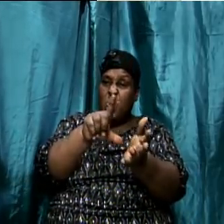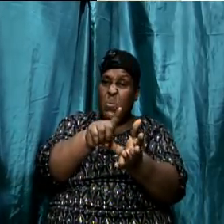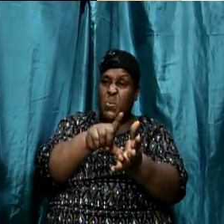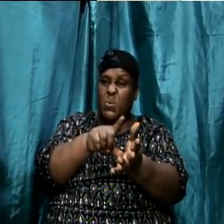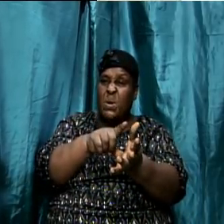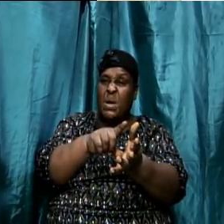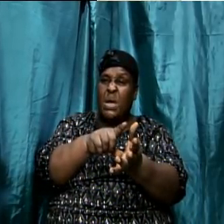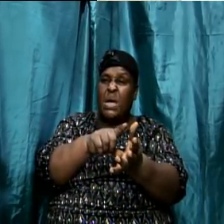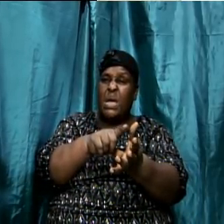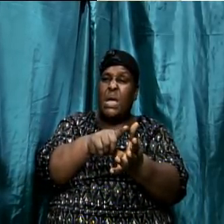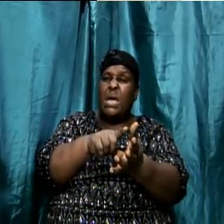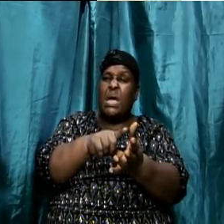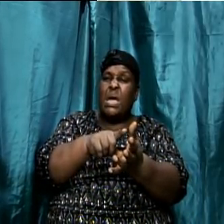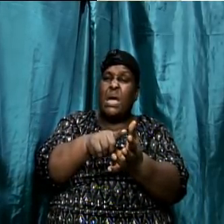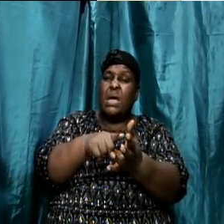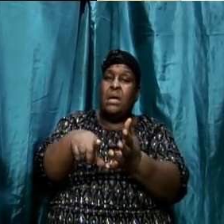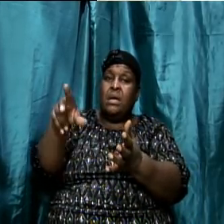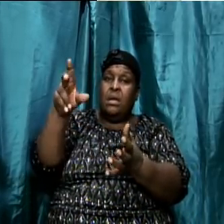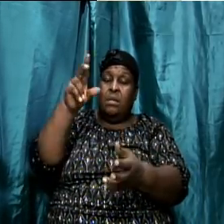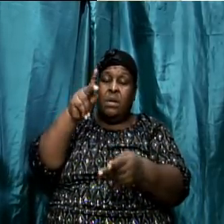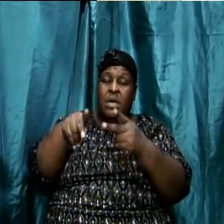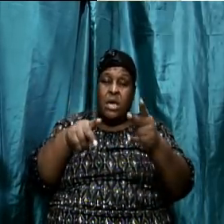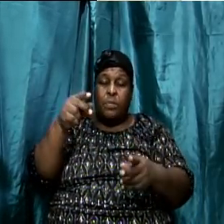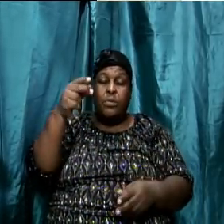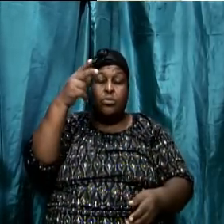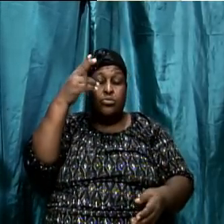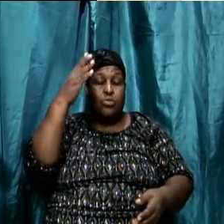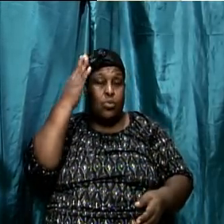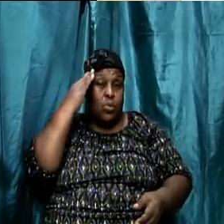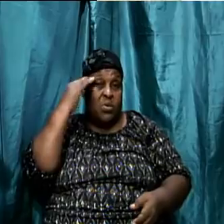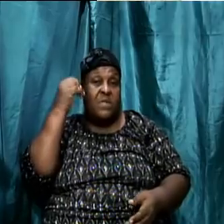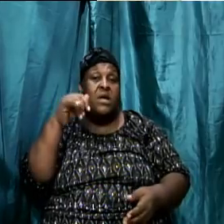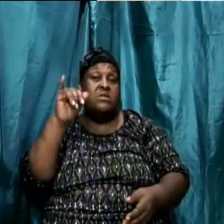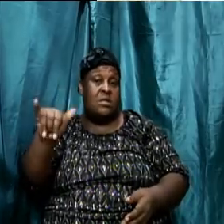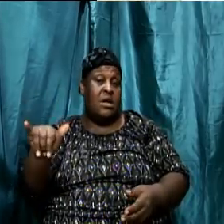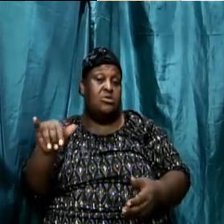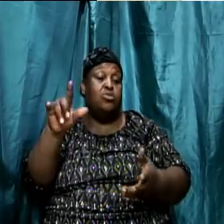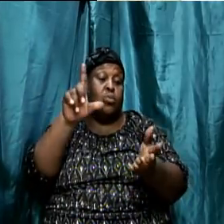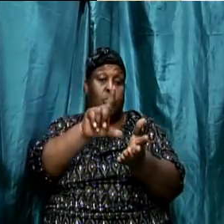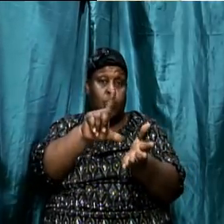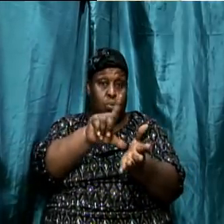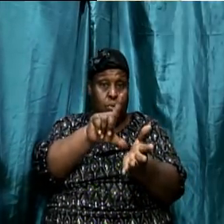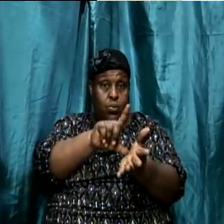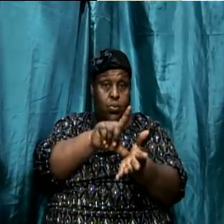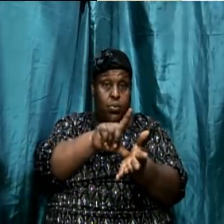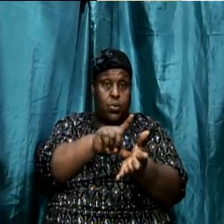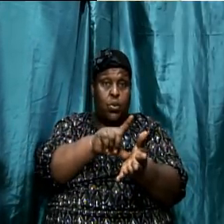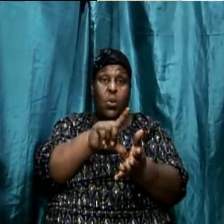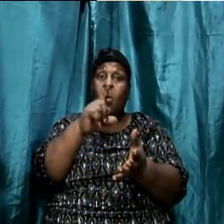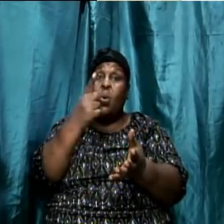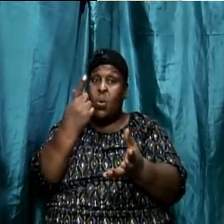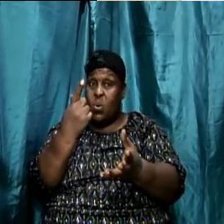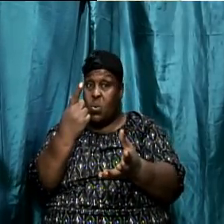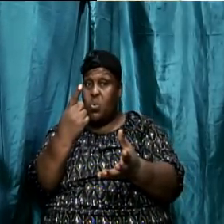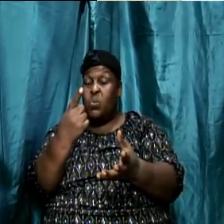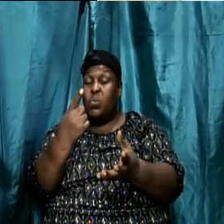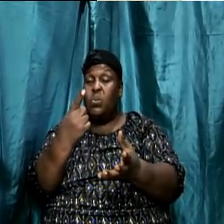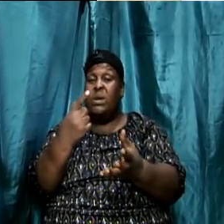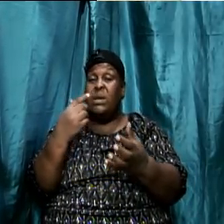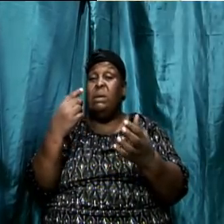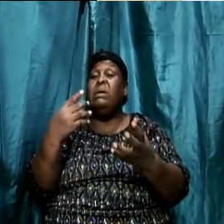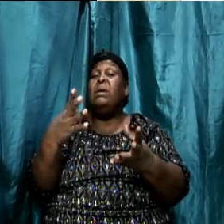life based on eyewitness account. So guess what now, all through the book of Luke, Luke only got his information